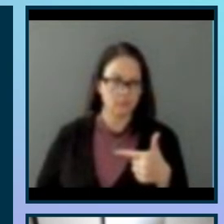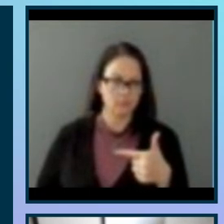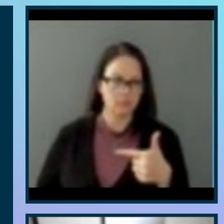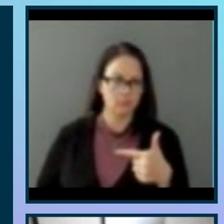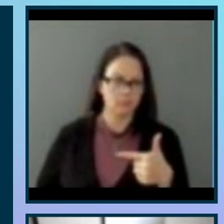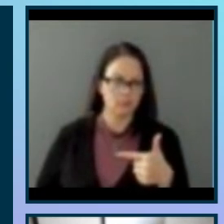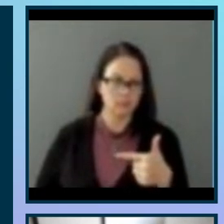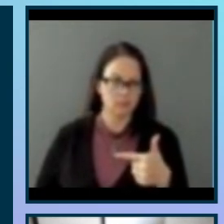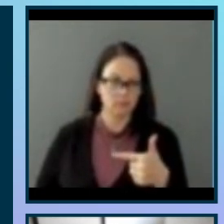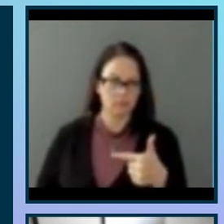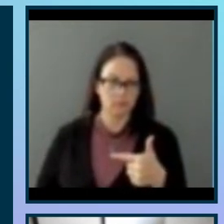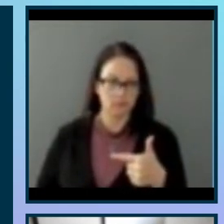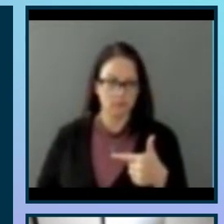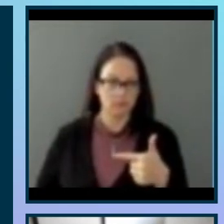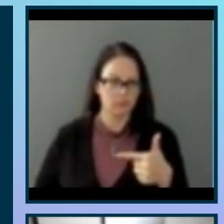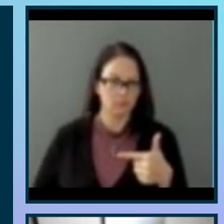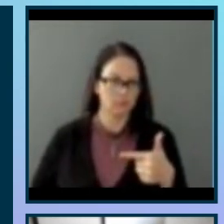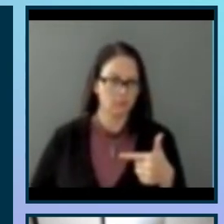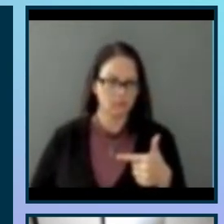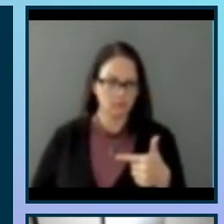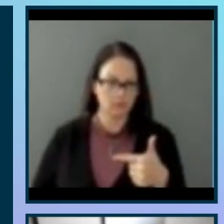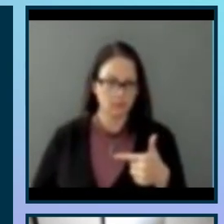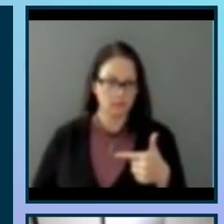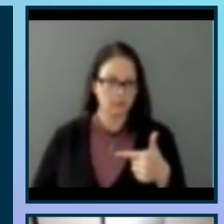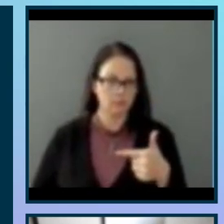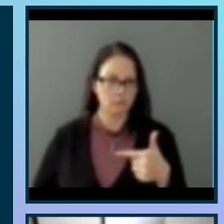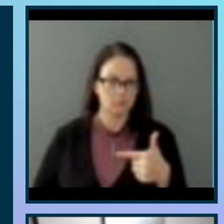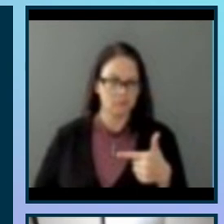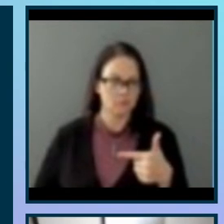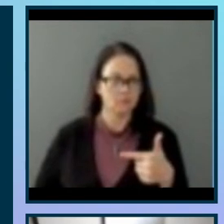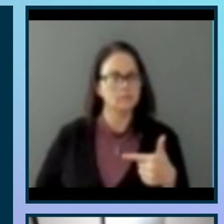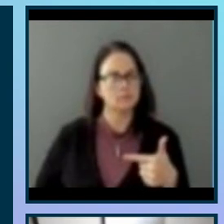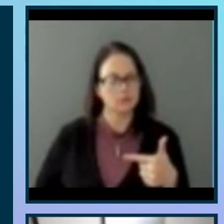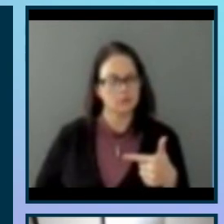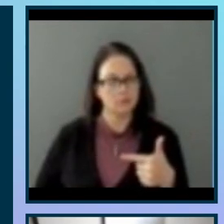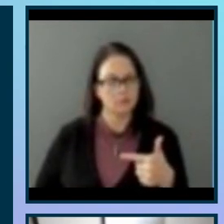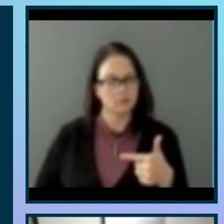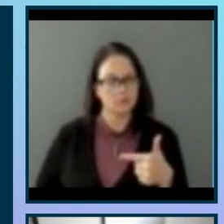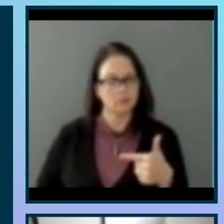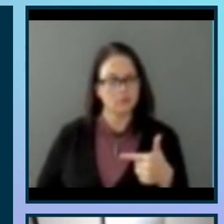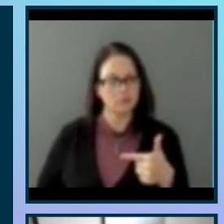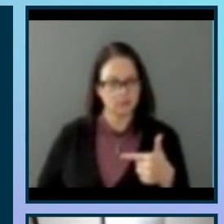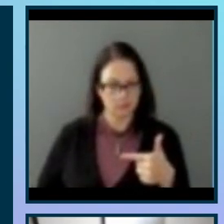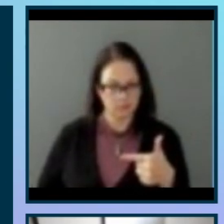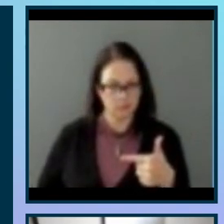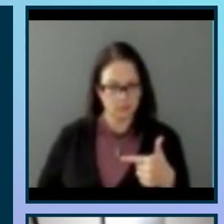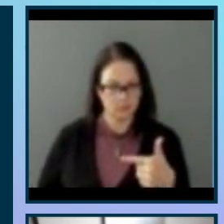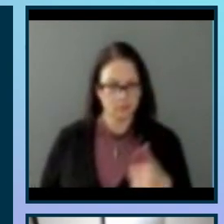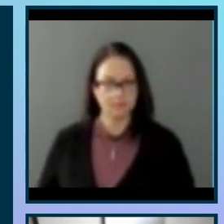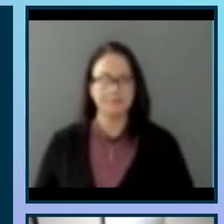For example, tables with data need to clearly state what is in each column and row.